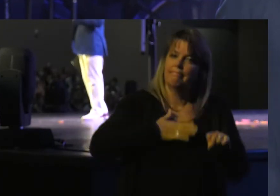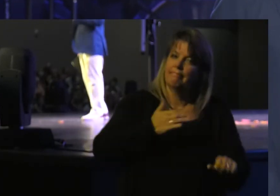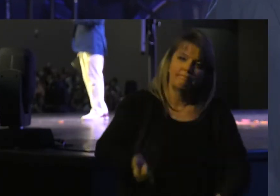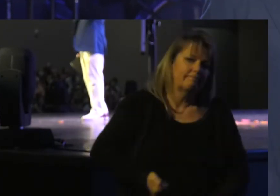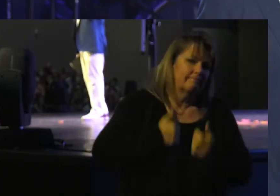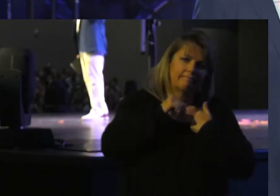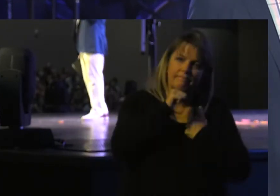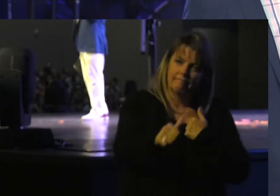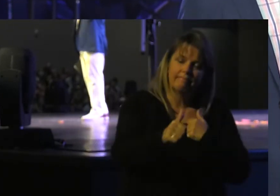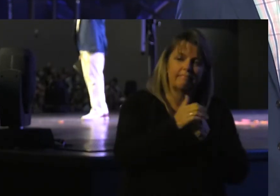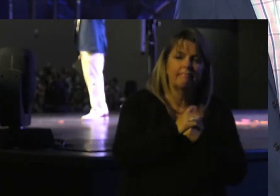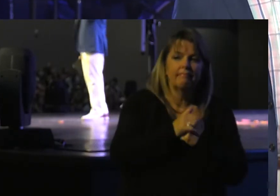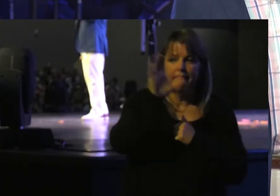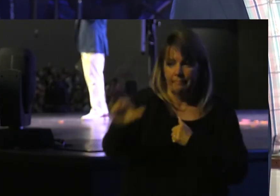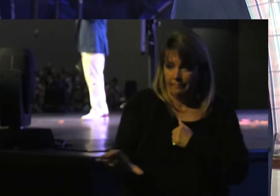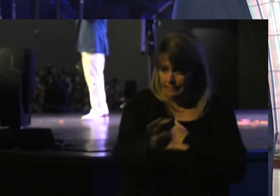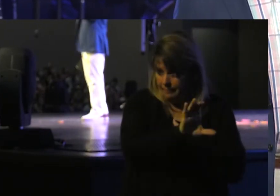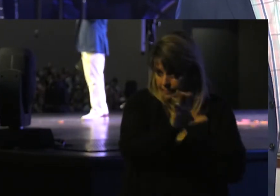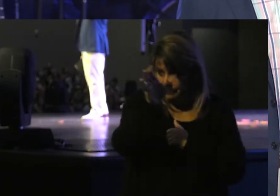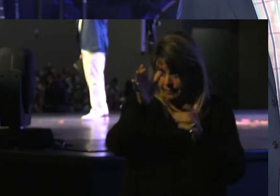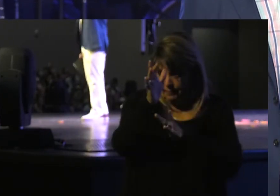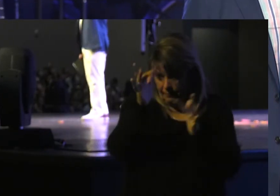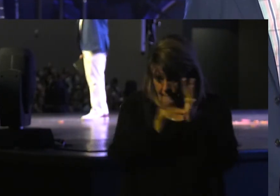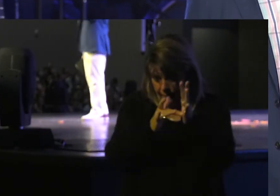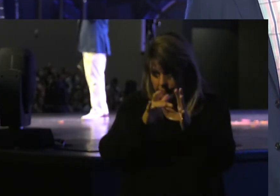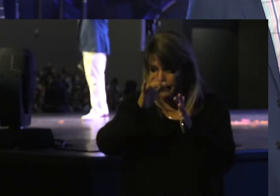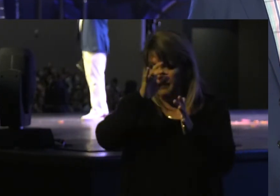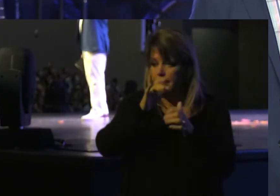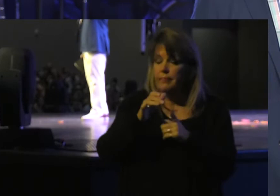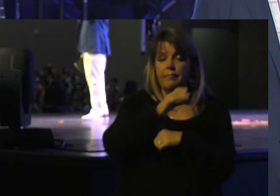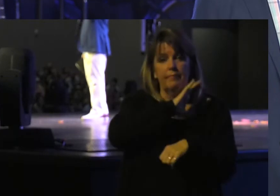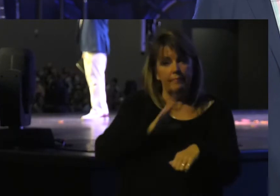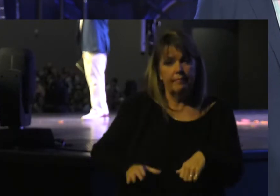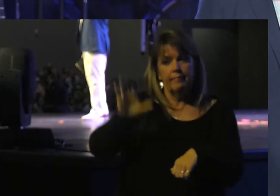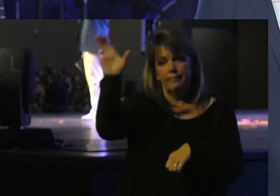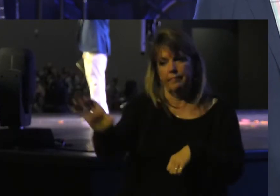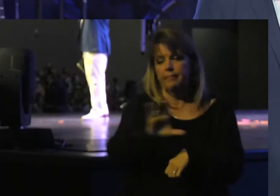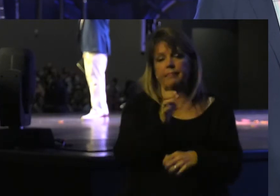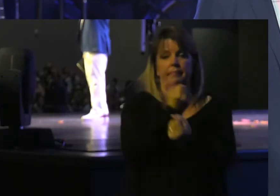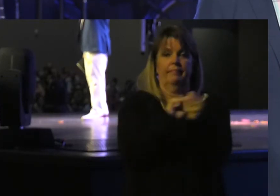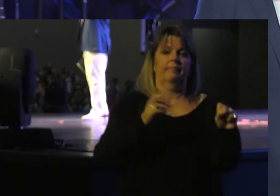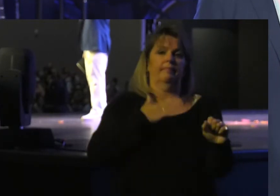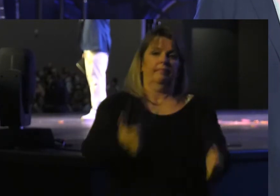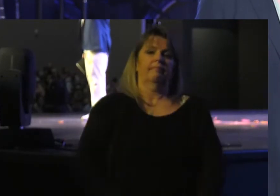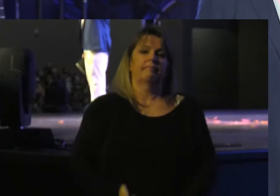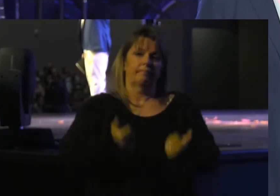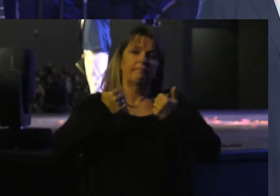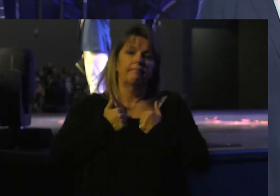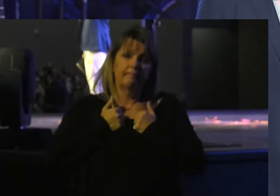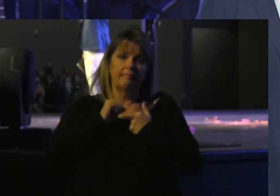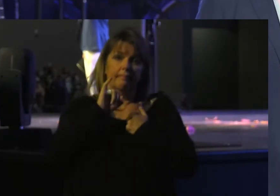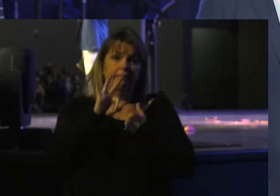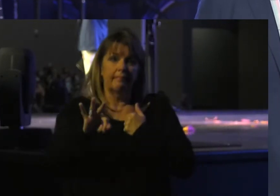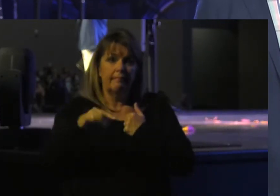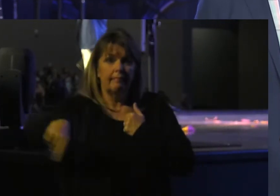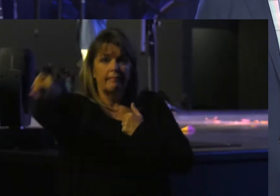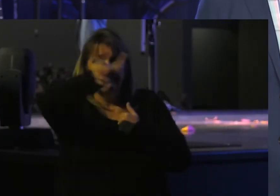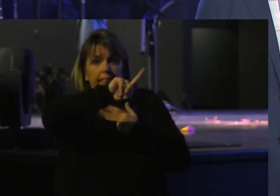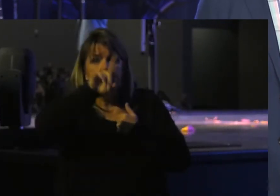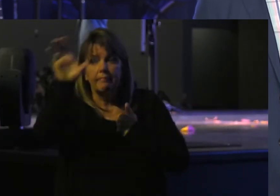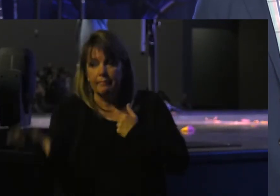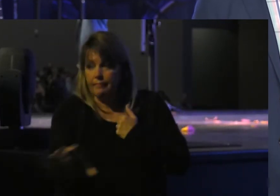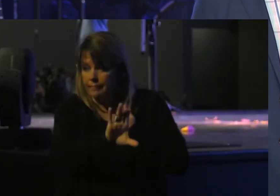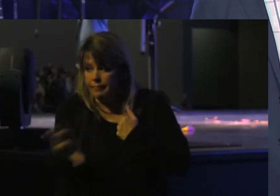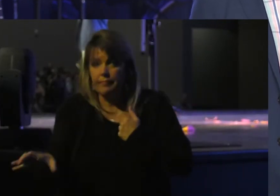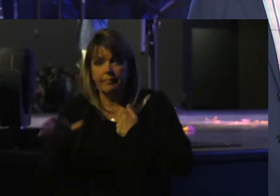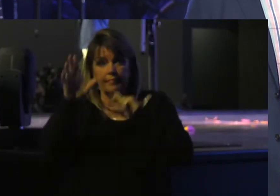No pastor The cross Of Jesus Christ Has saved My Life If you Are a Cross